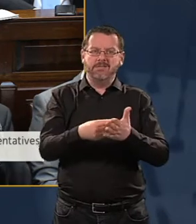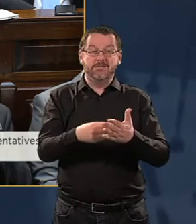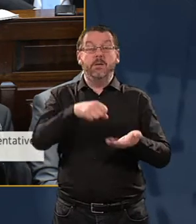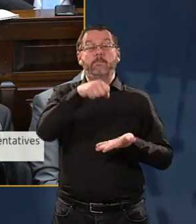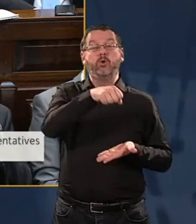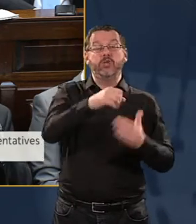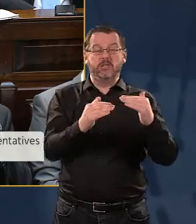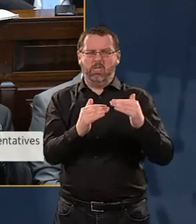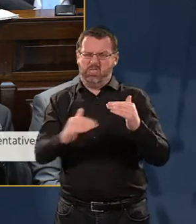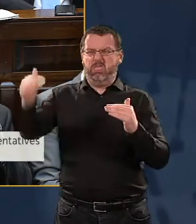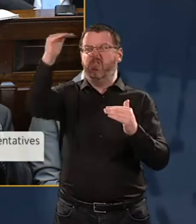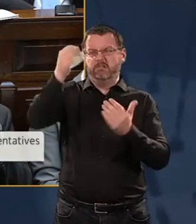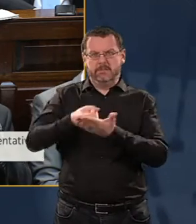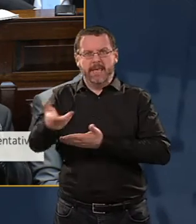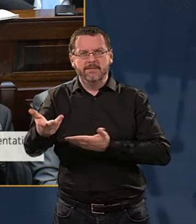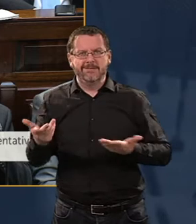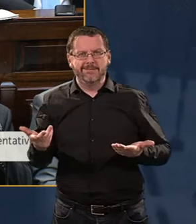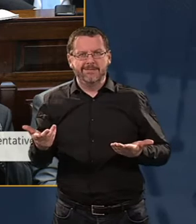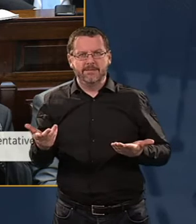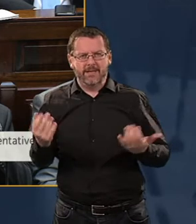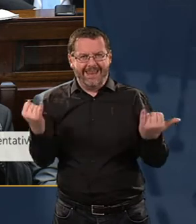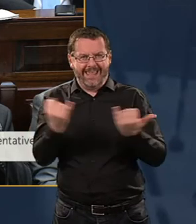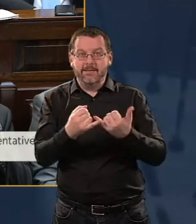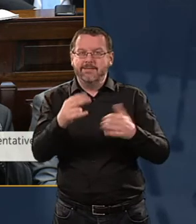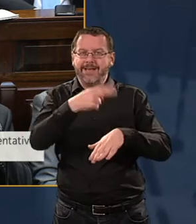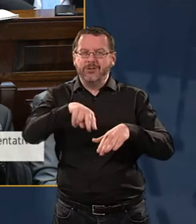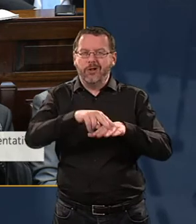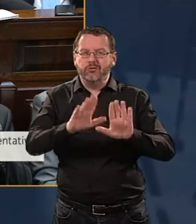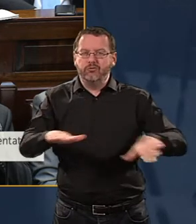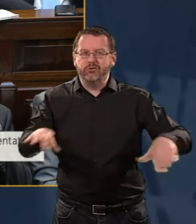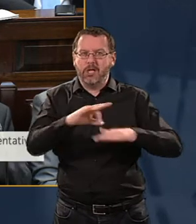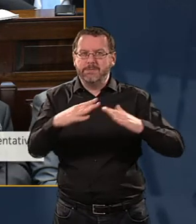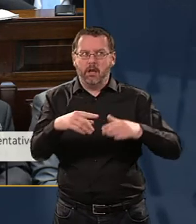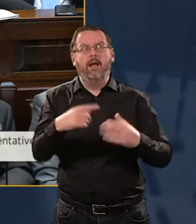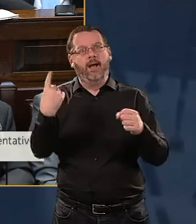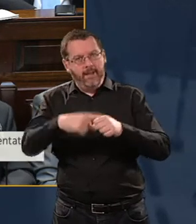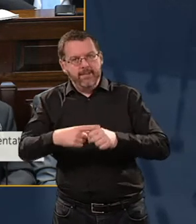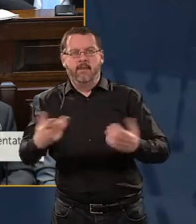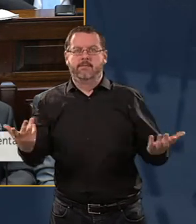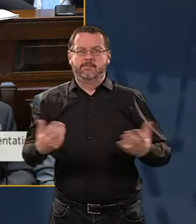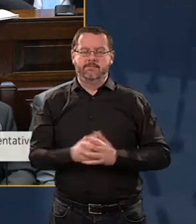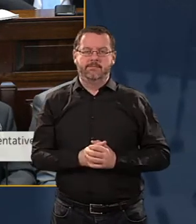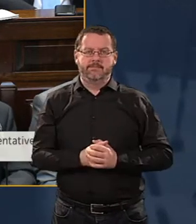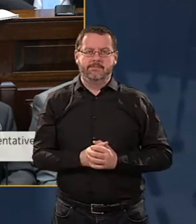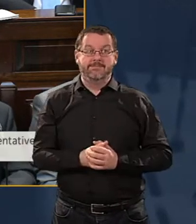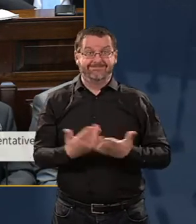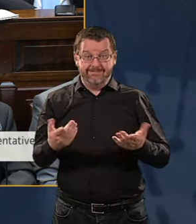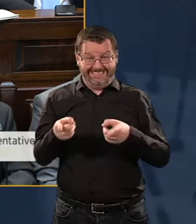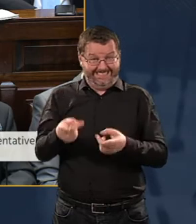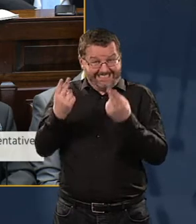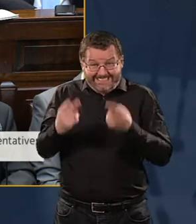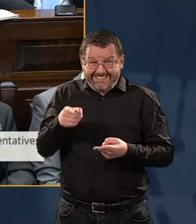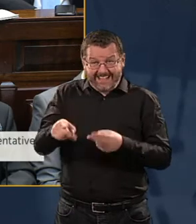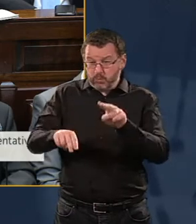commensurate with the debacle around the national children's hospital. A scenario again where a vital piece of